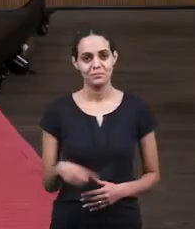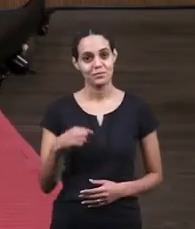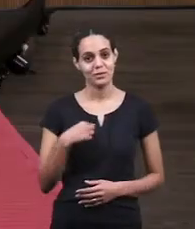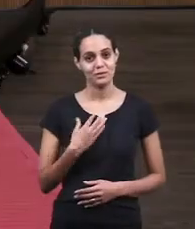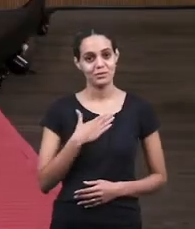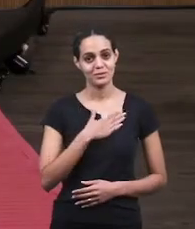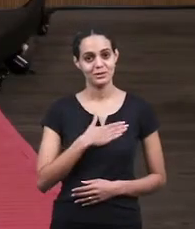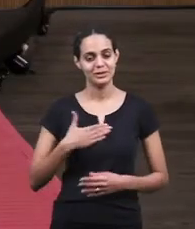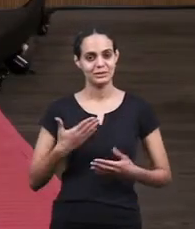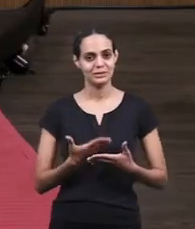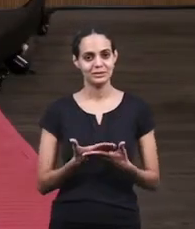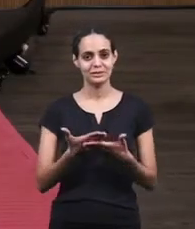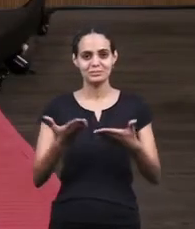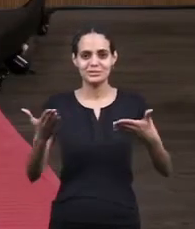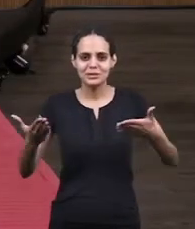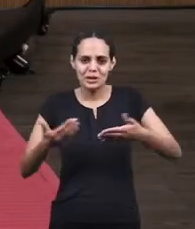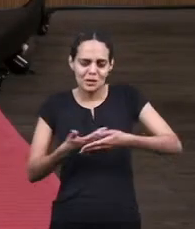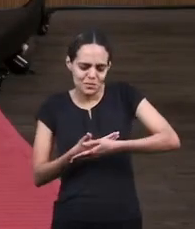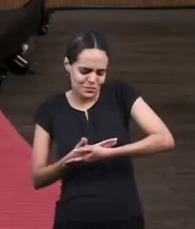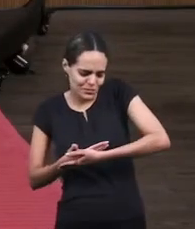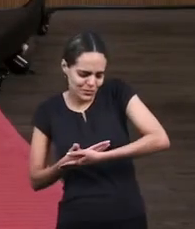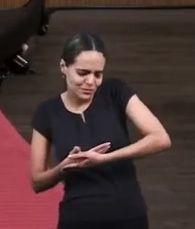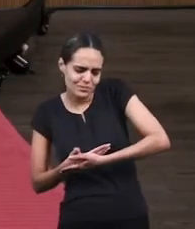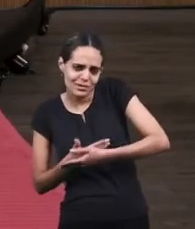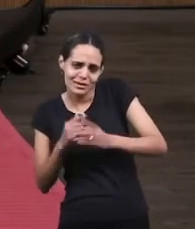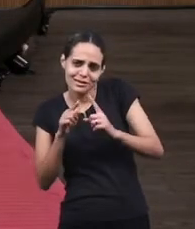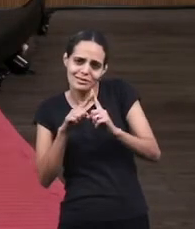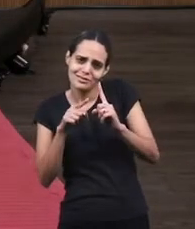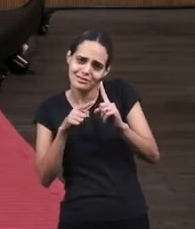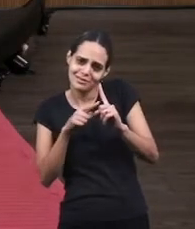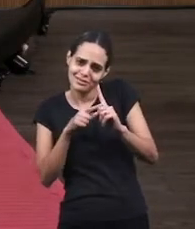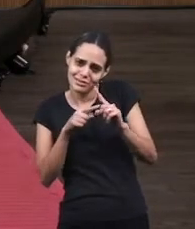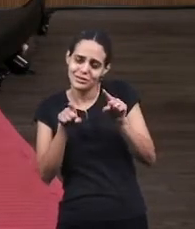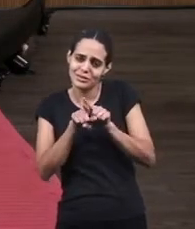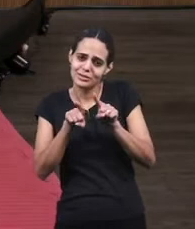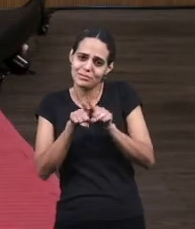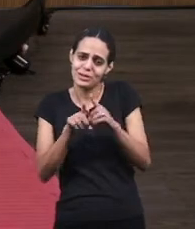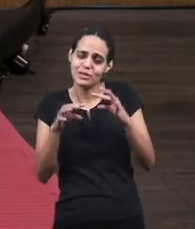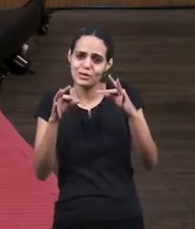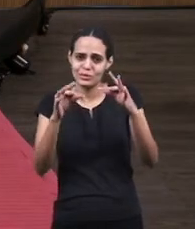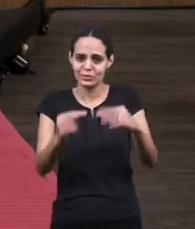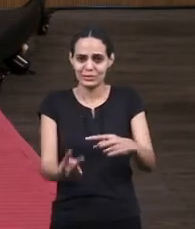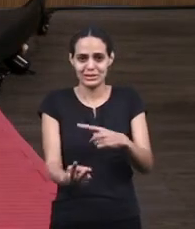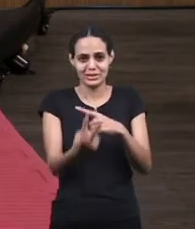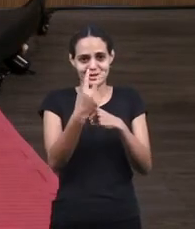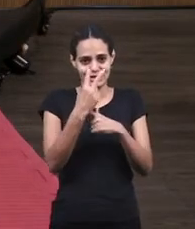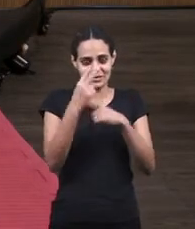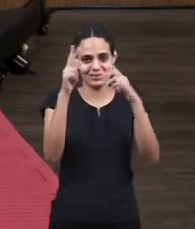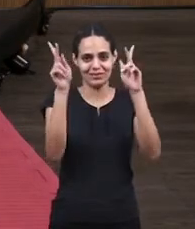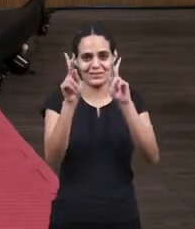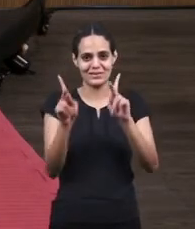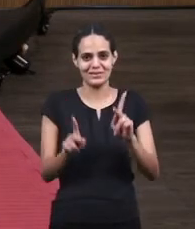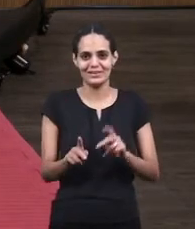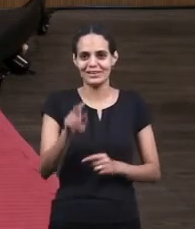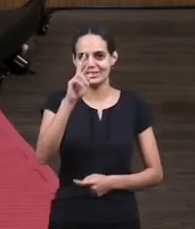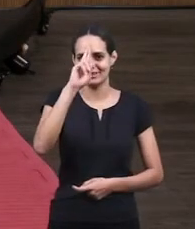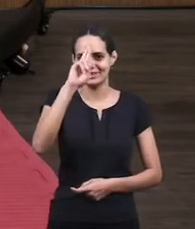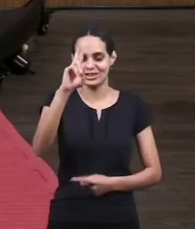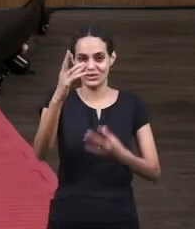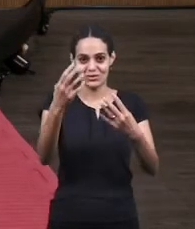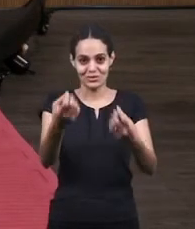I would like to greet the babies the pregnant ladies and all those that are watching us with the peace of the Lord Jesus